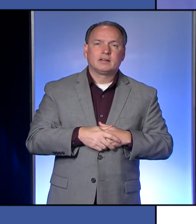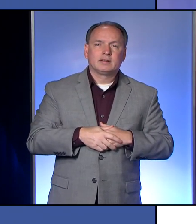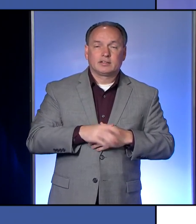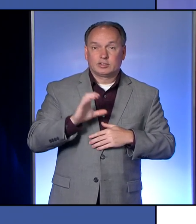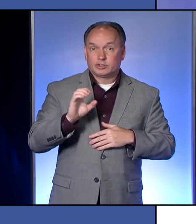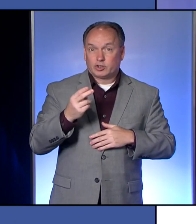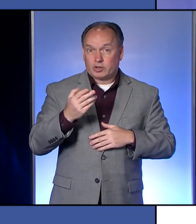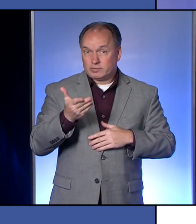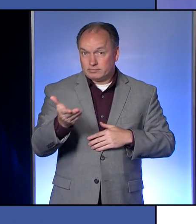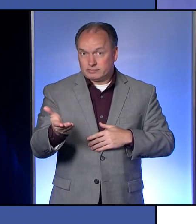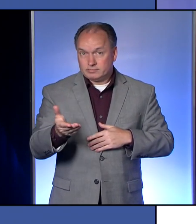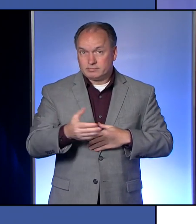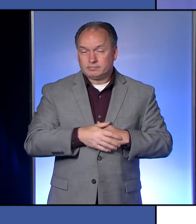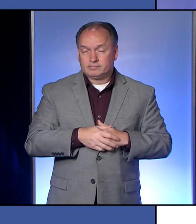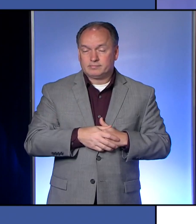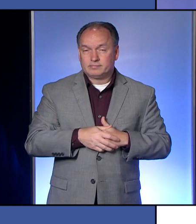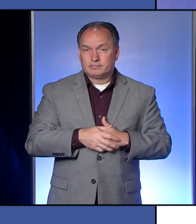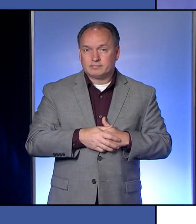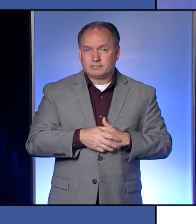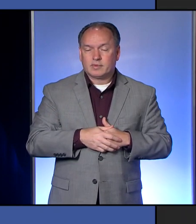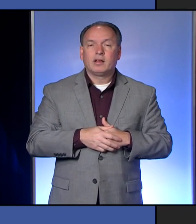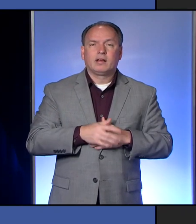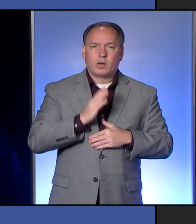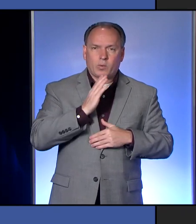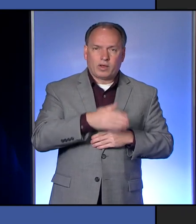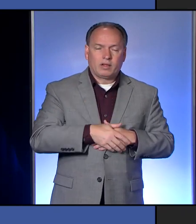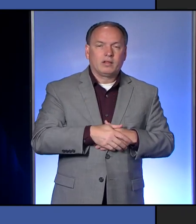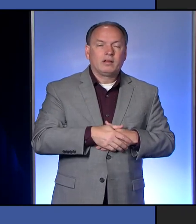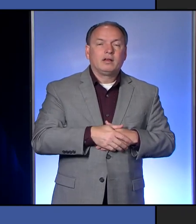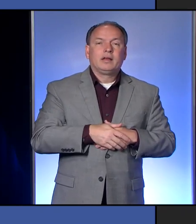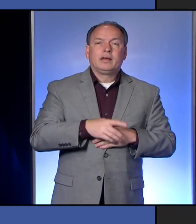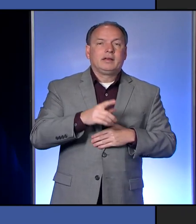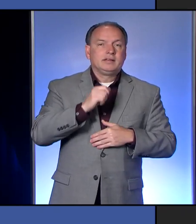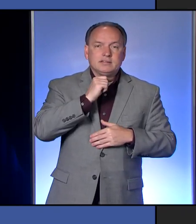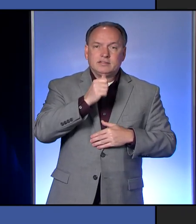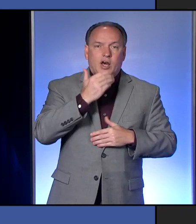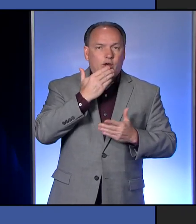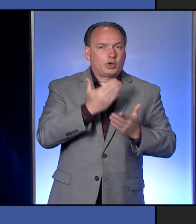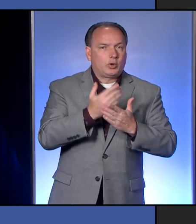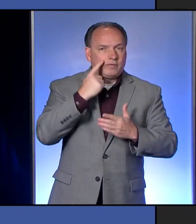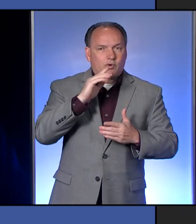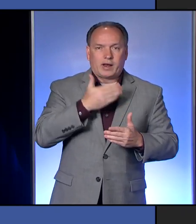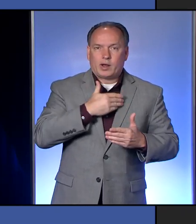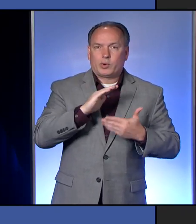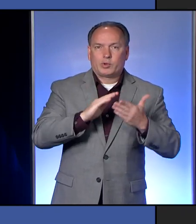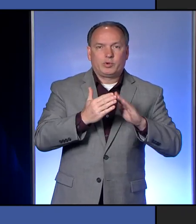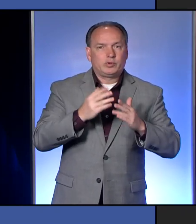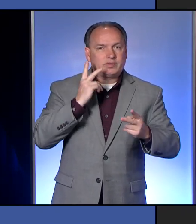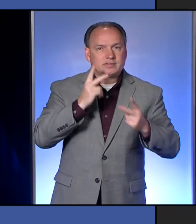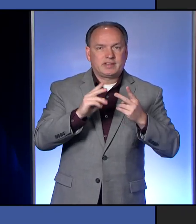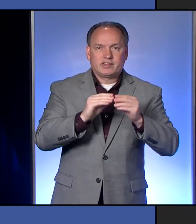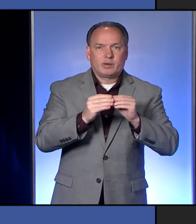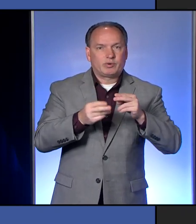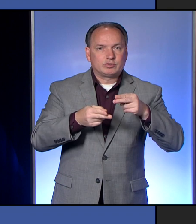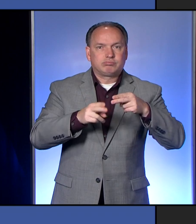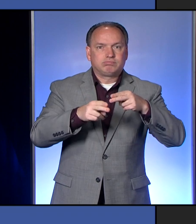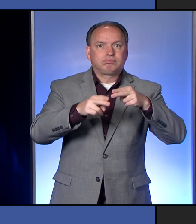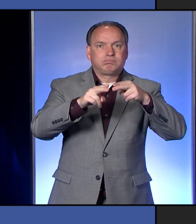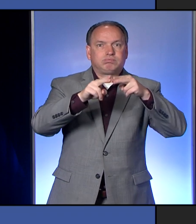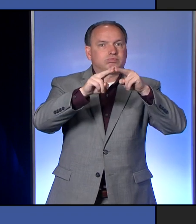Char, would you like to answer that? I certainly will. It is not good for our community to see these numbers going up.